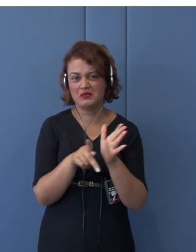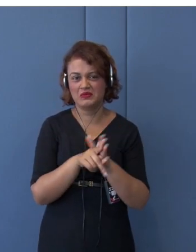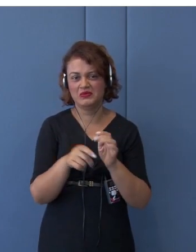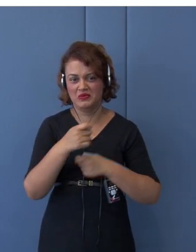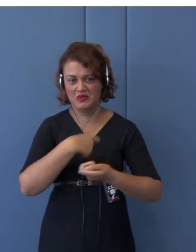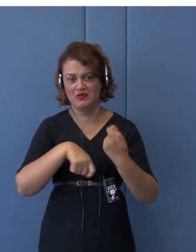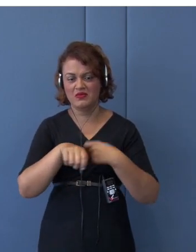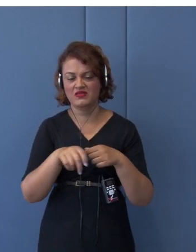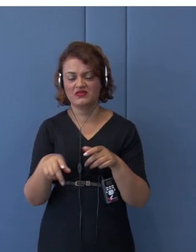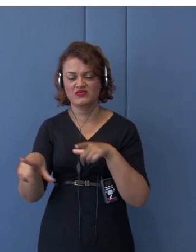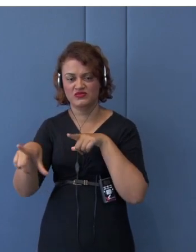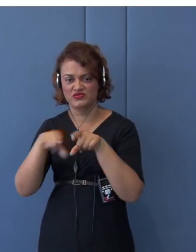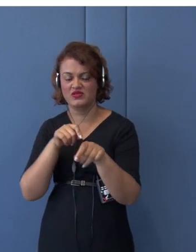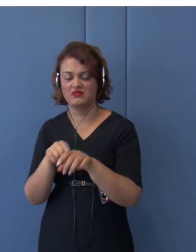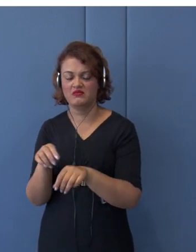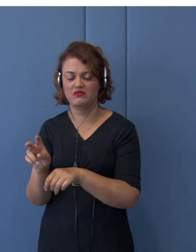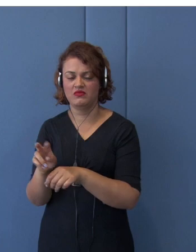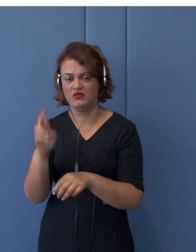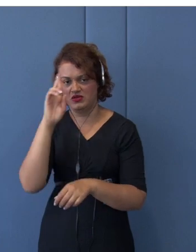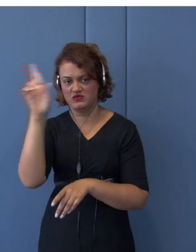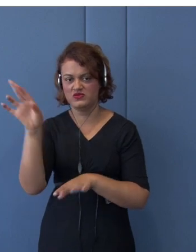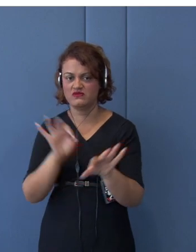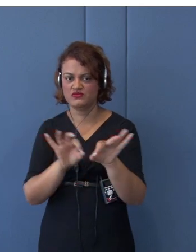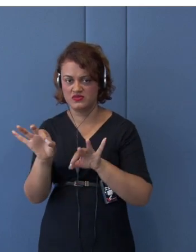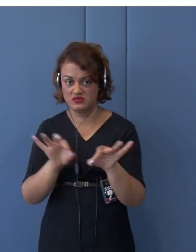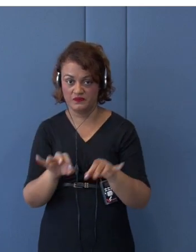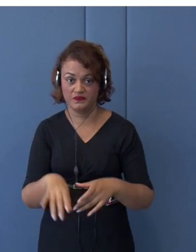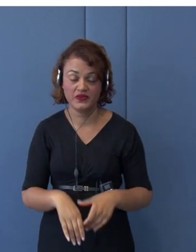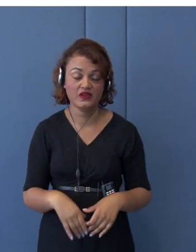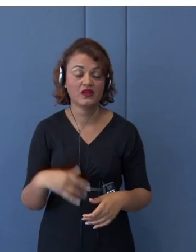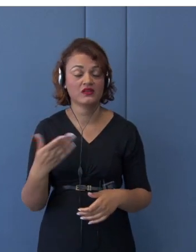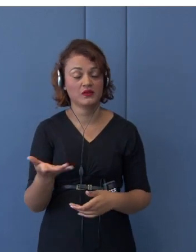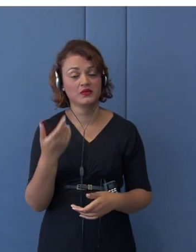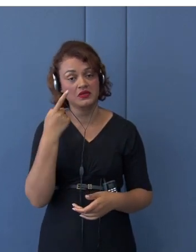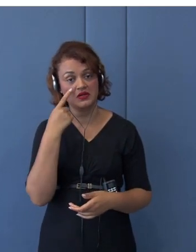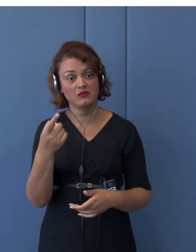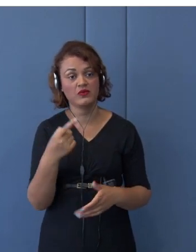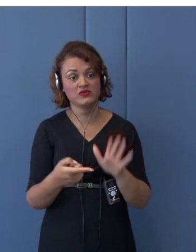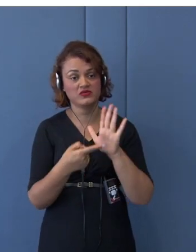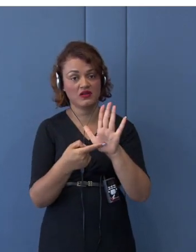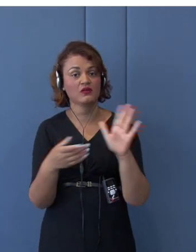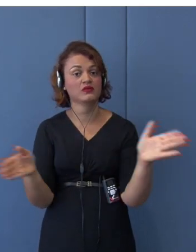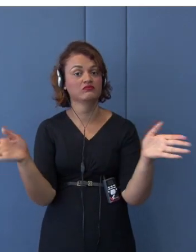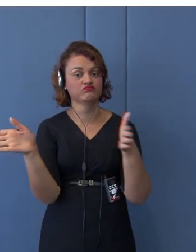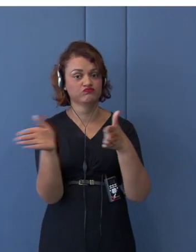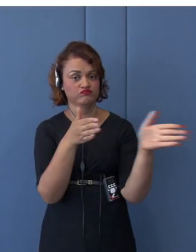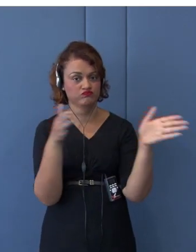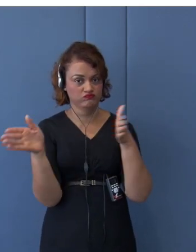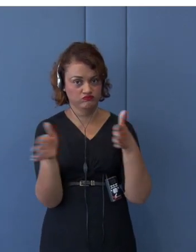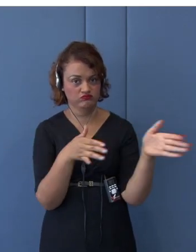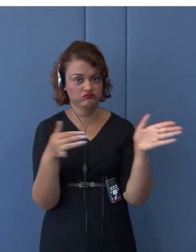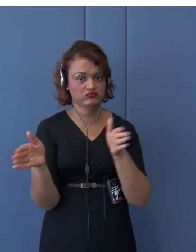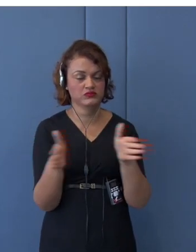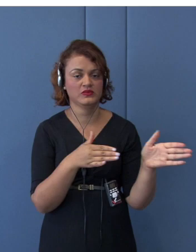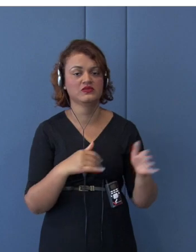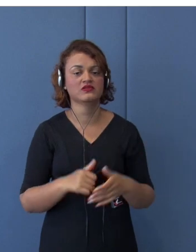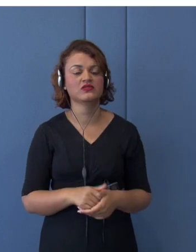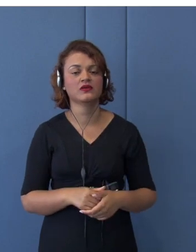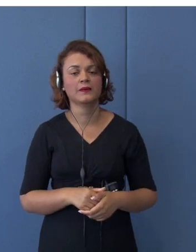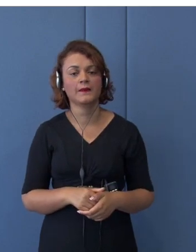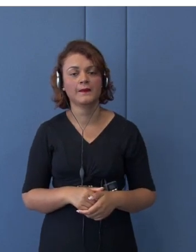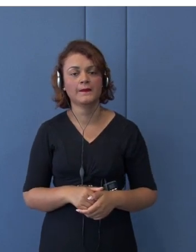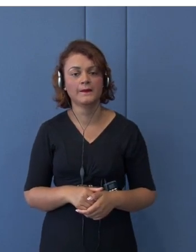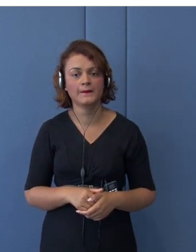So, now, I'd like to take a couple of slides to explain what is the component of Japanese